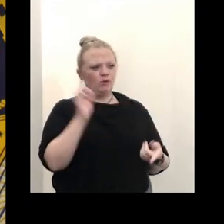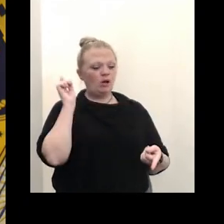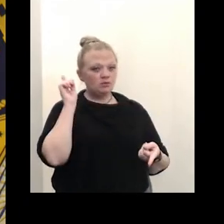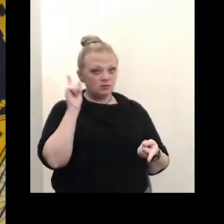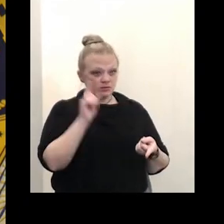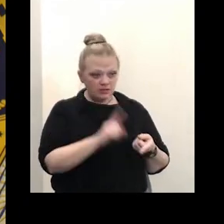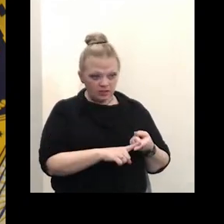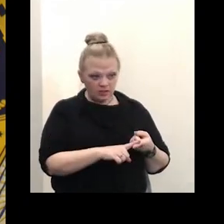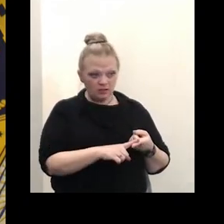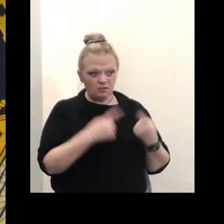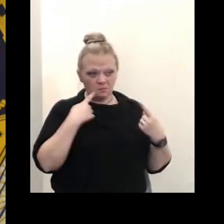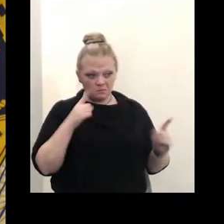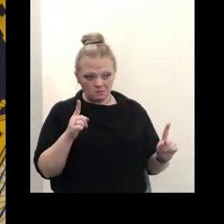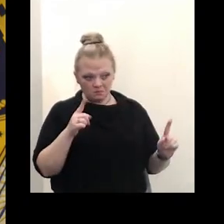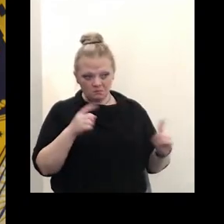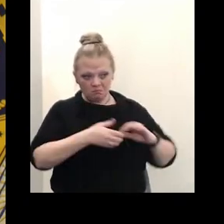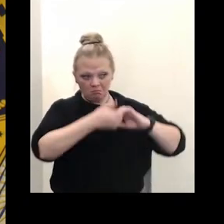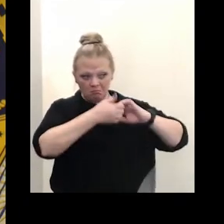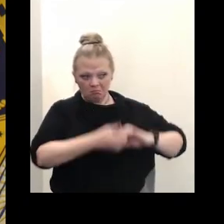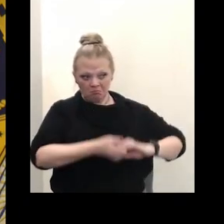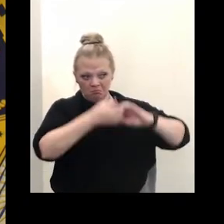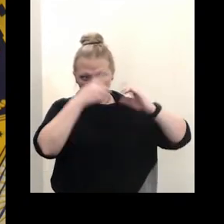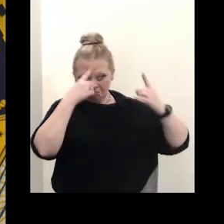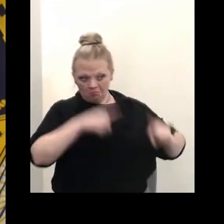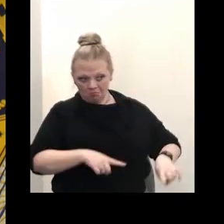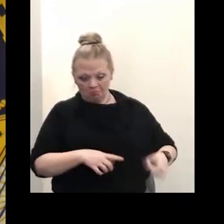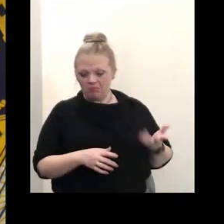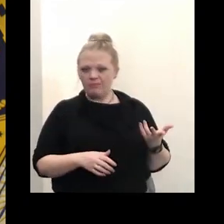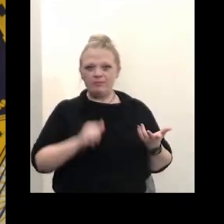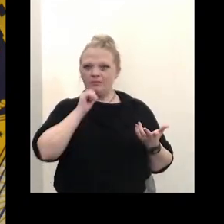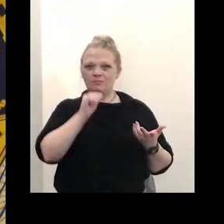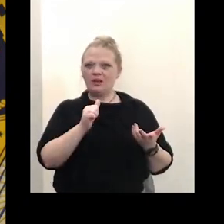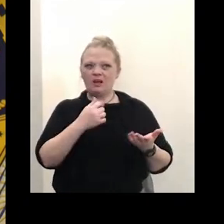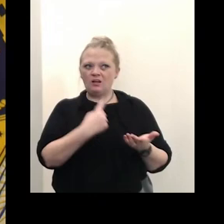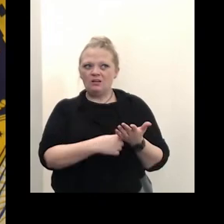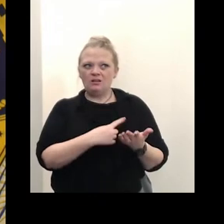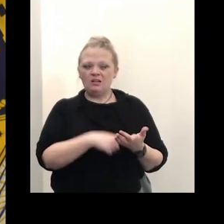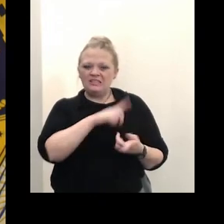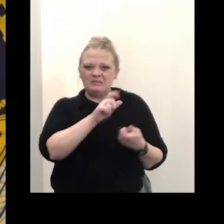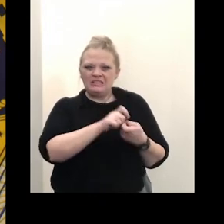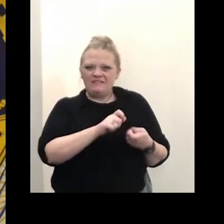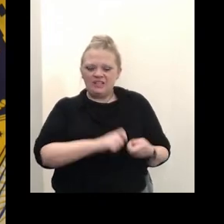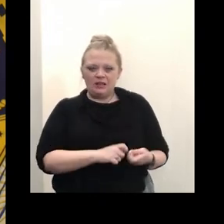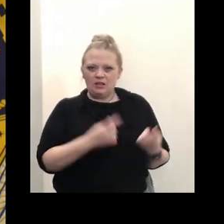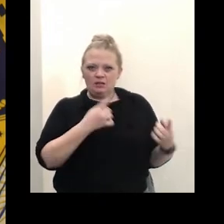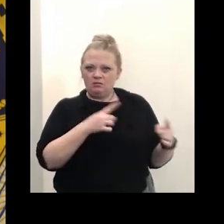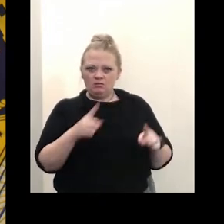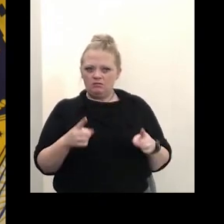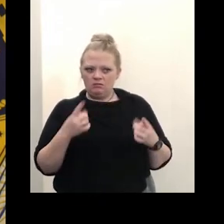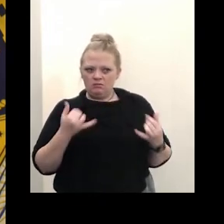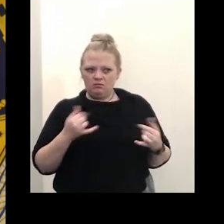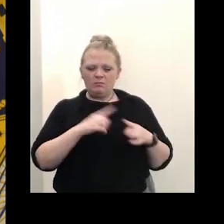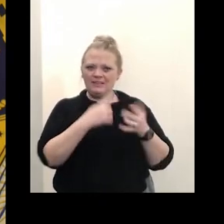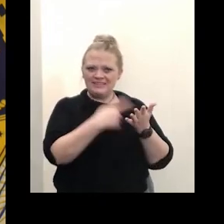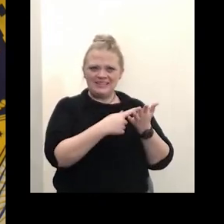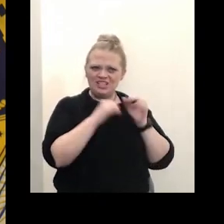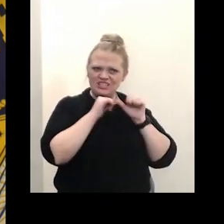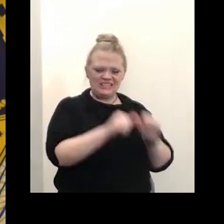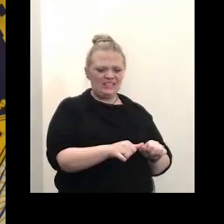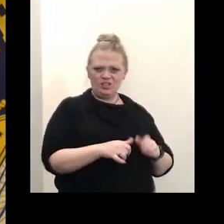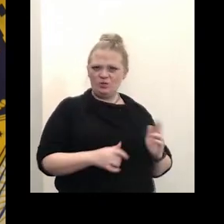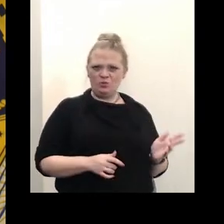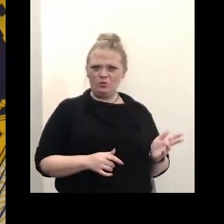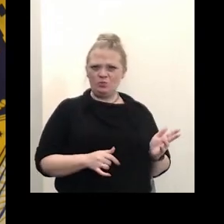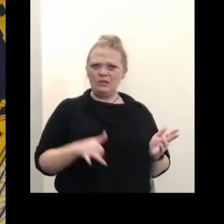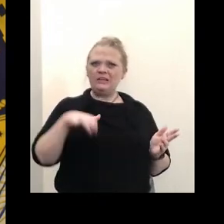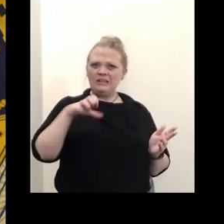we can announce such a deal i don't want to get into the particulars of where we are at this point but we are discussions are ongoing and yes i'd